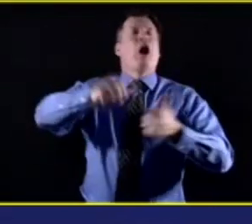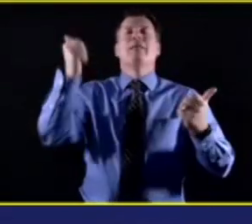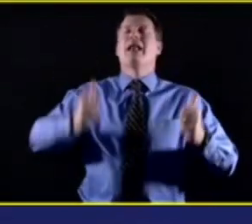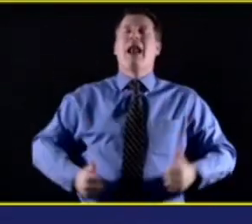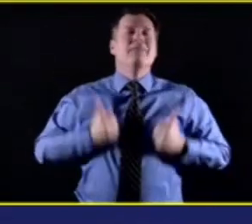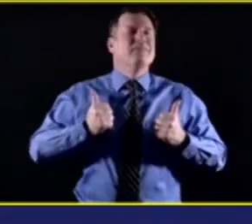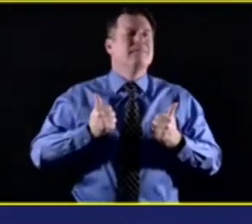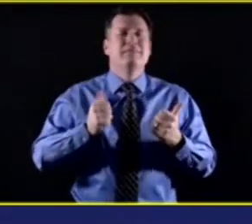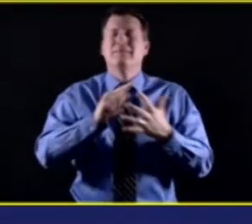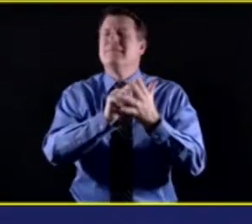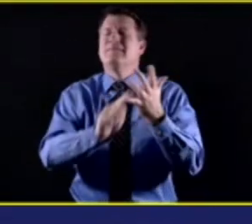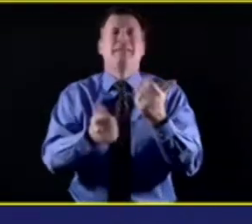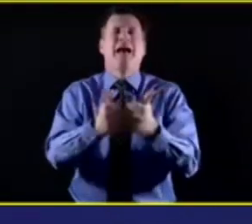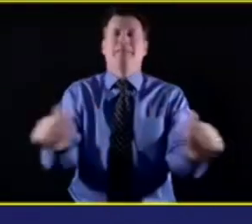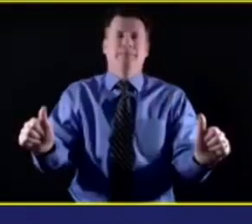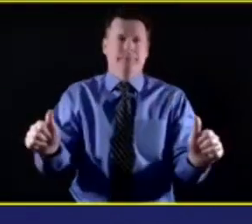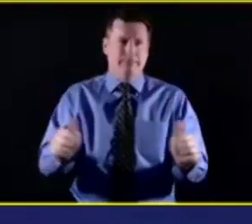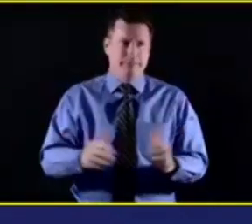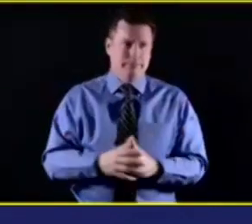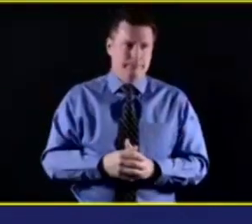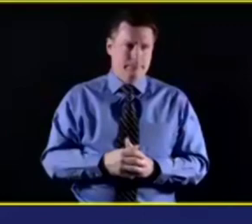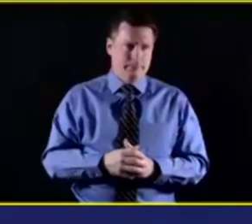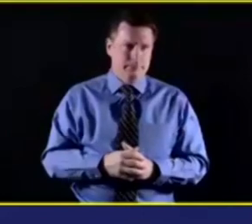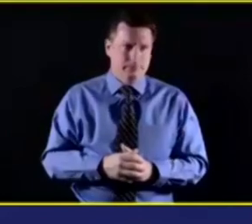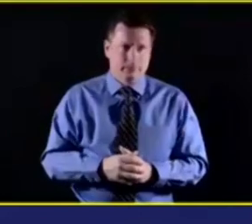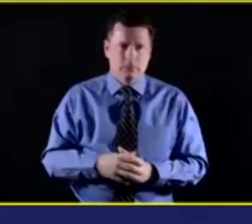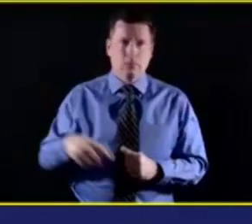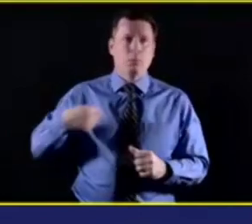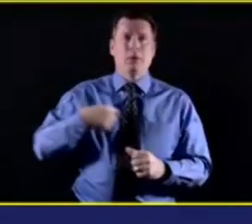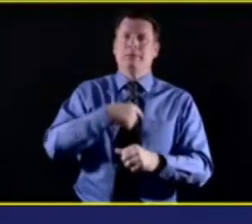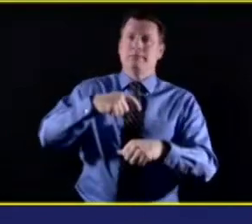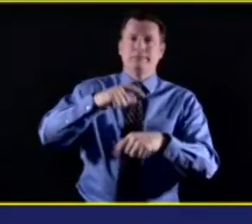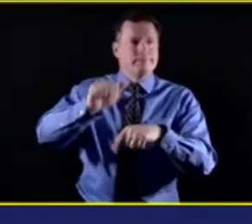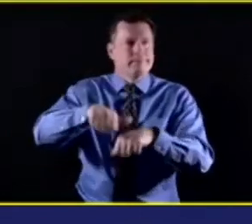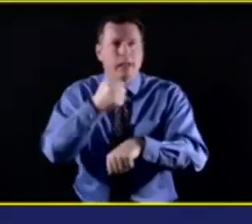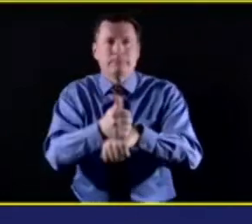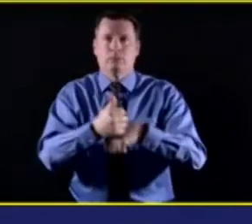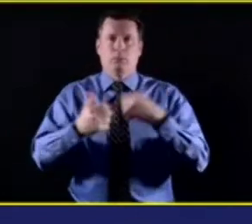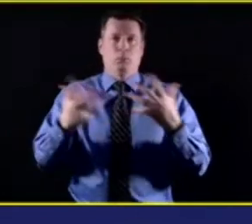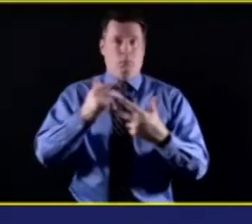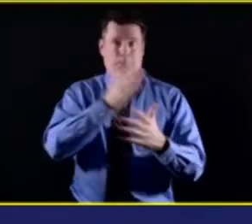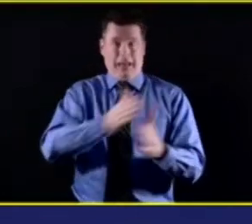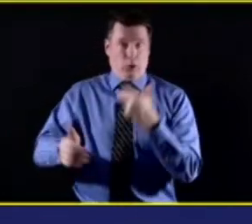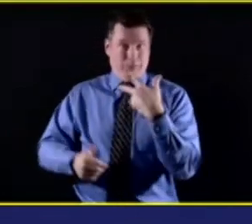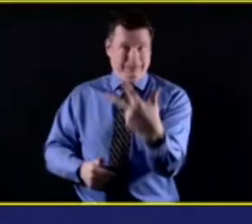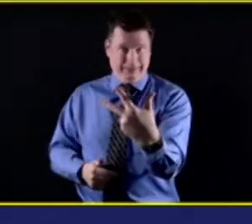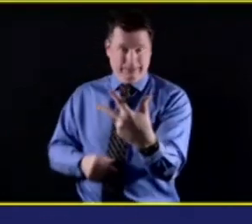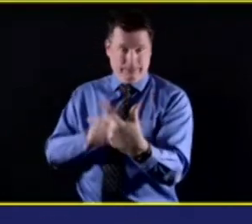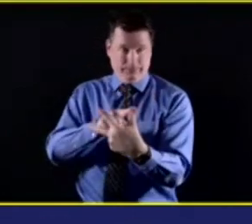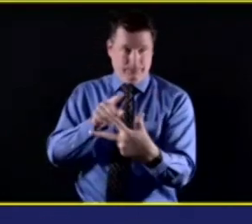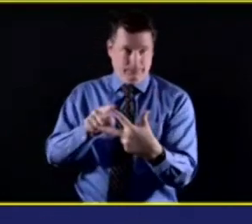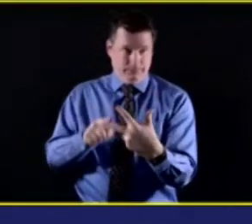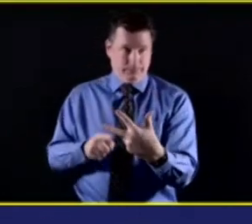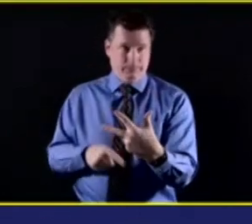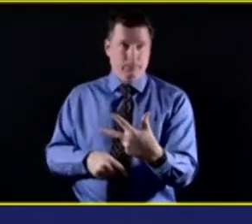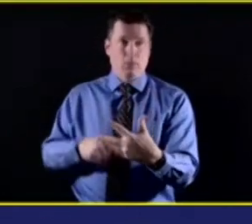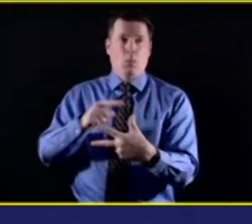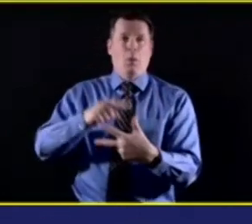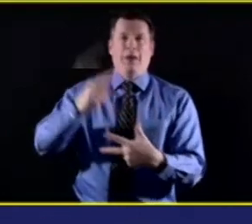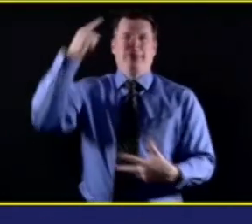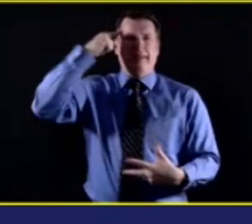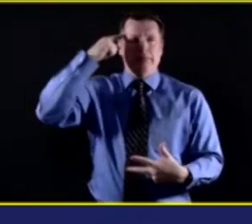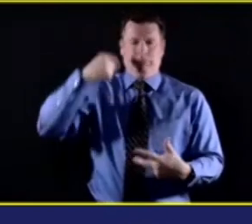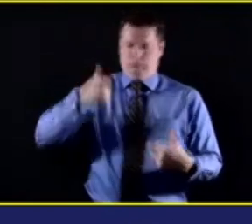thinking. Um, so, you know, what kind of self-talk, um, what are you focusing on, um, what you're